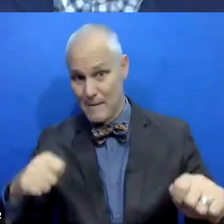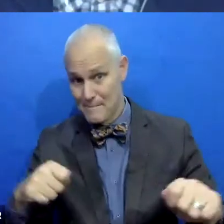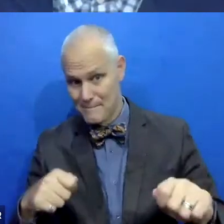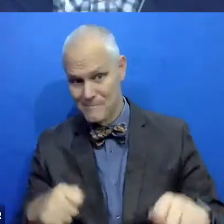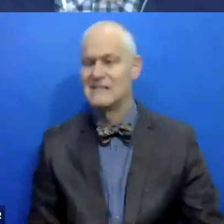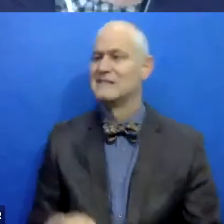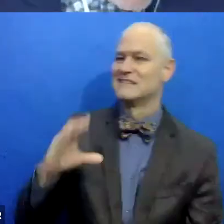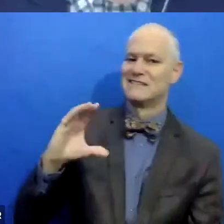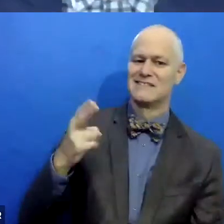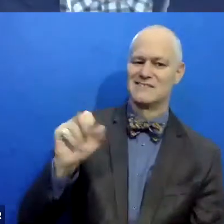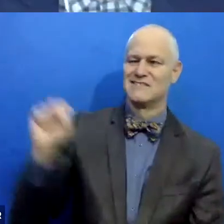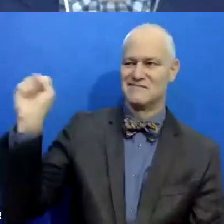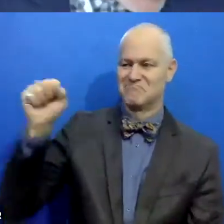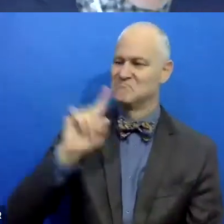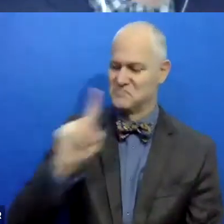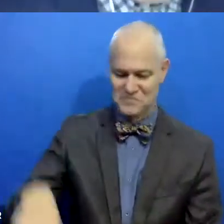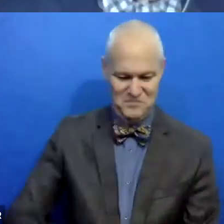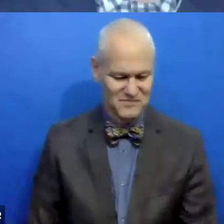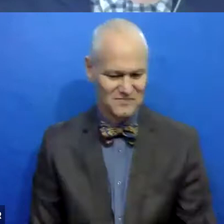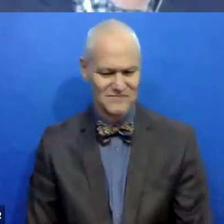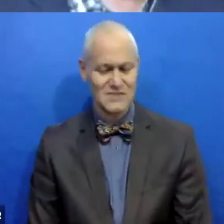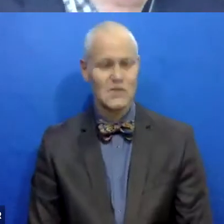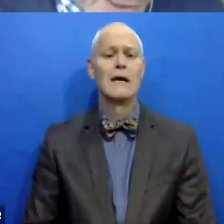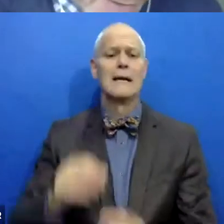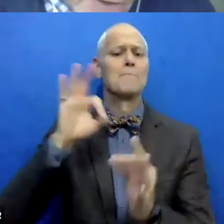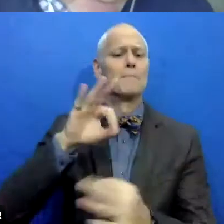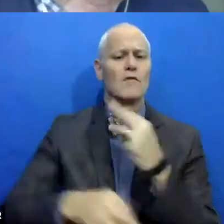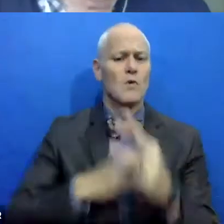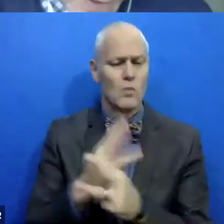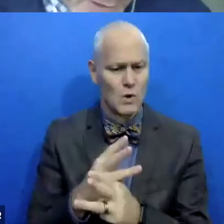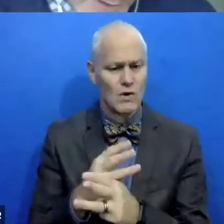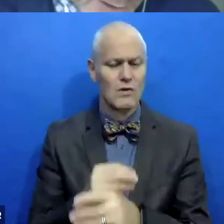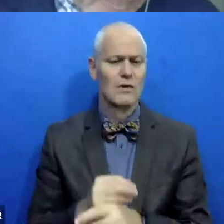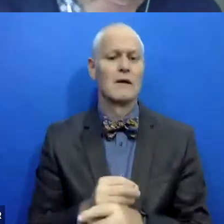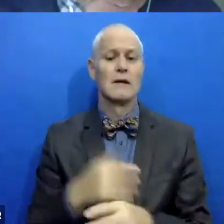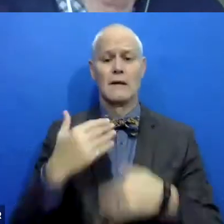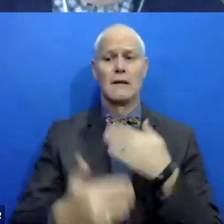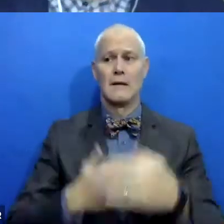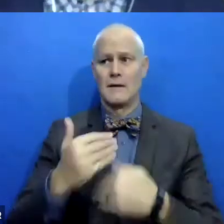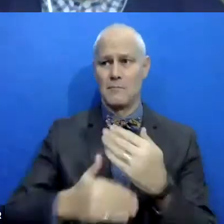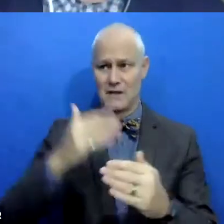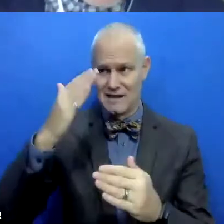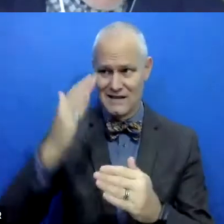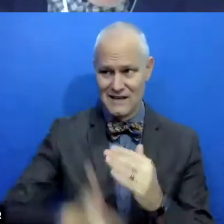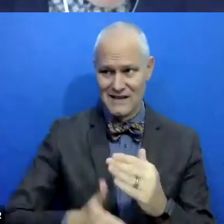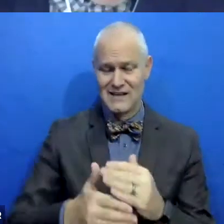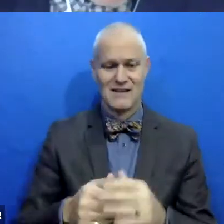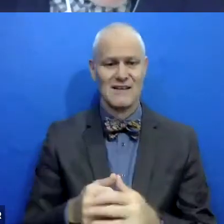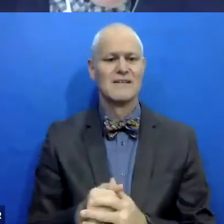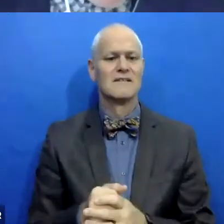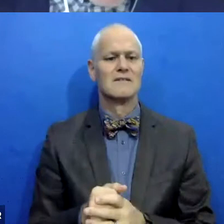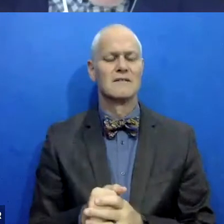Please do. ideally the way the process ends is that, um, uh, the, the participant, um,